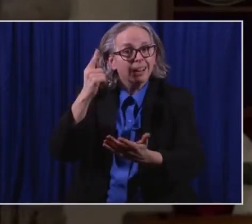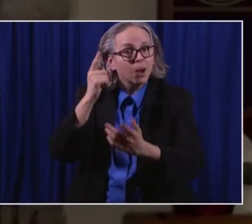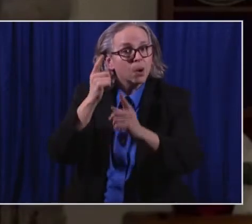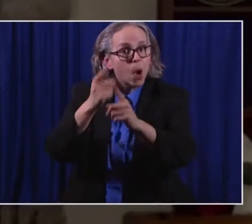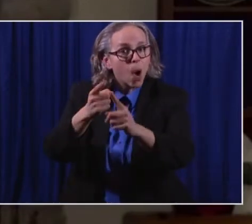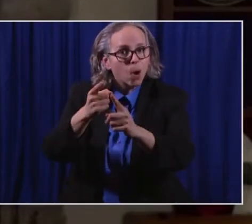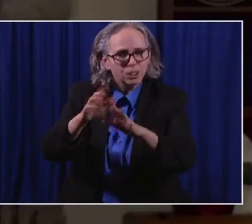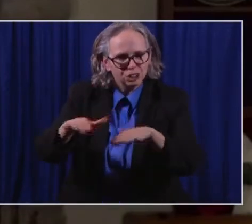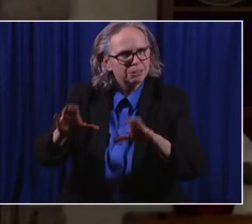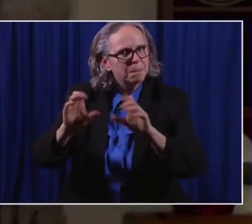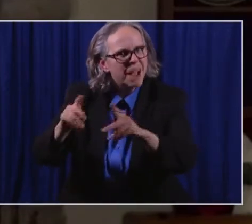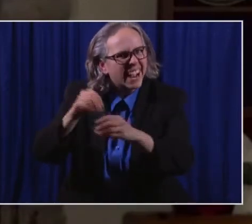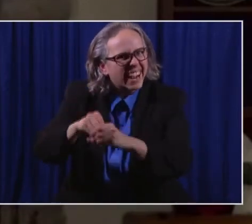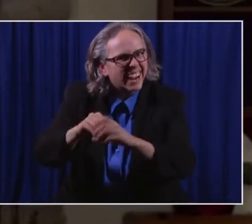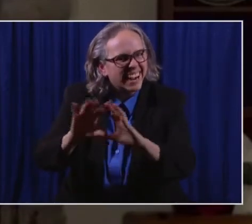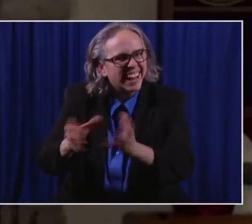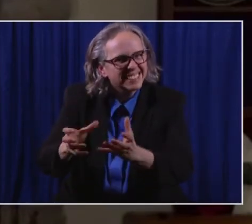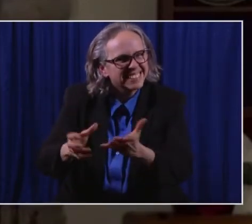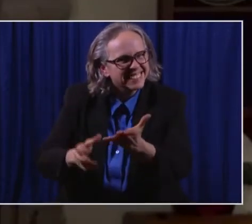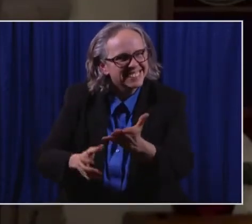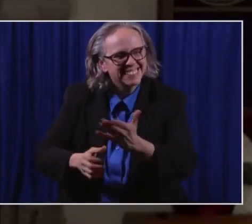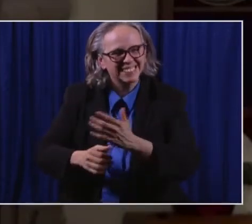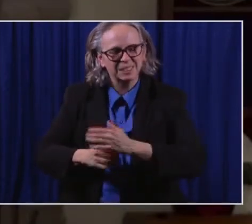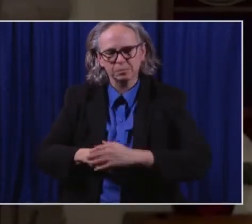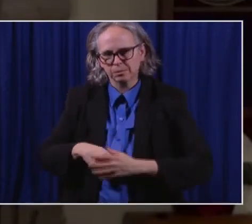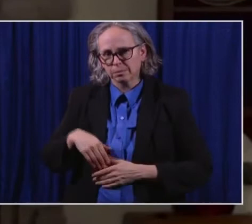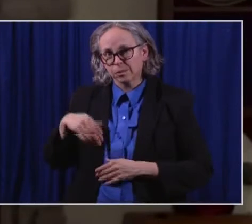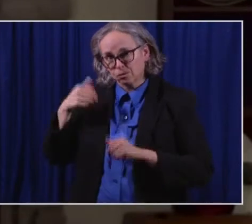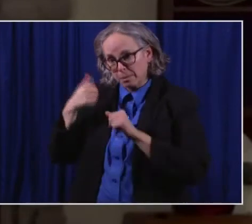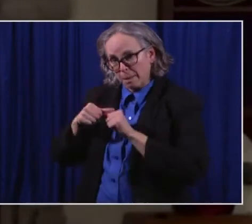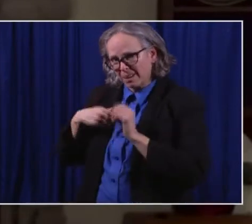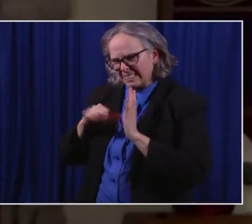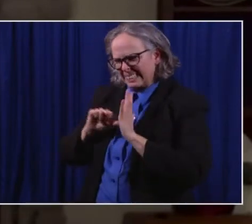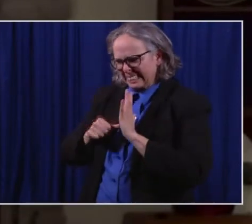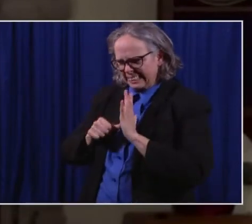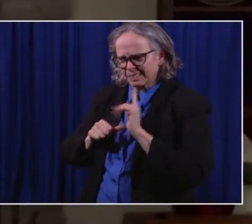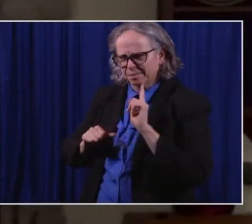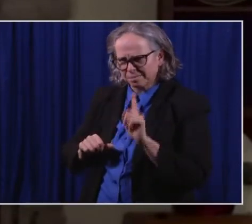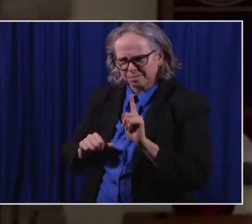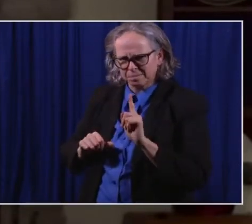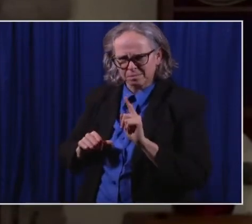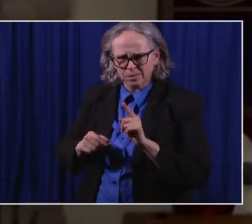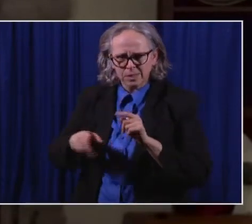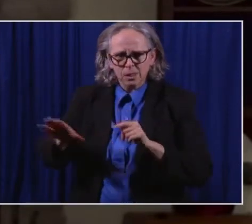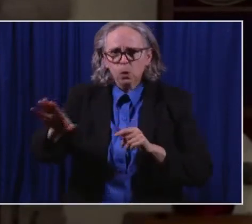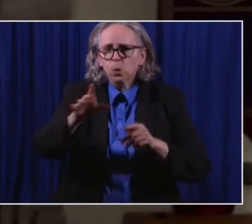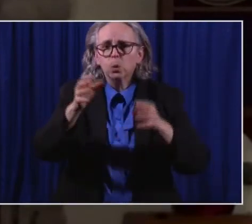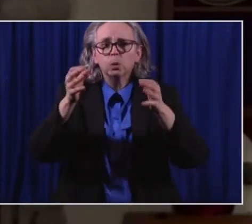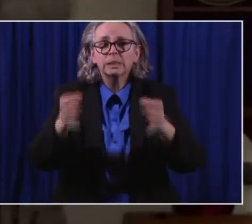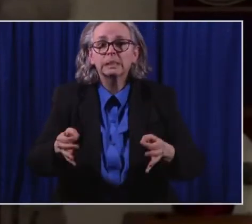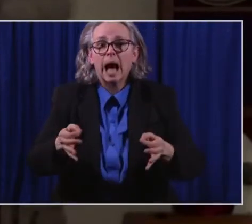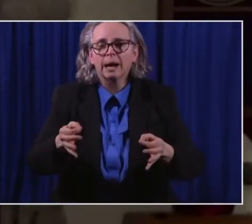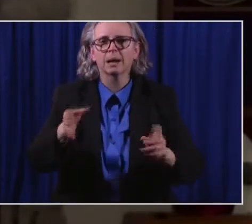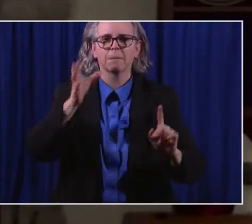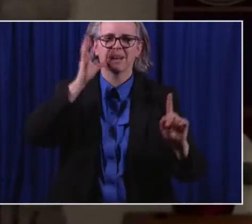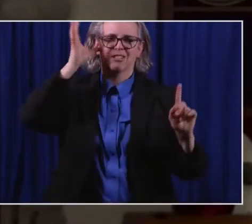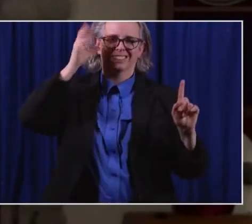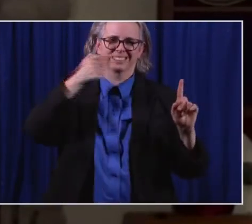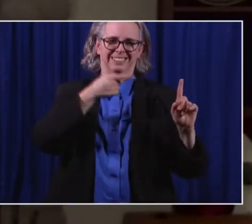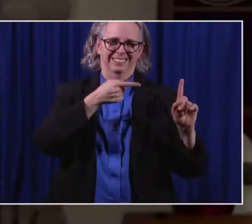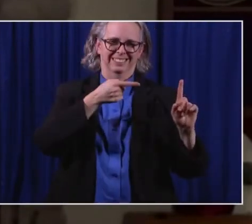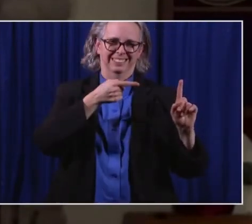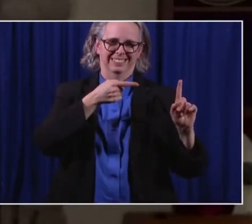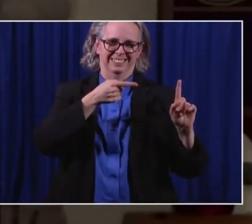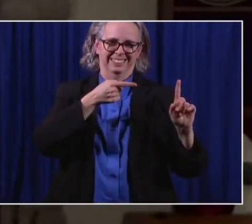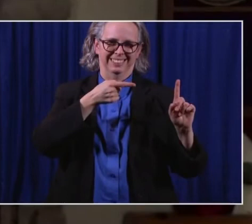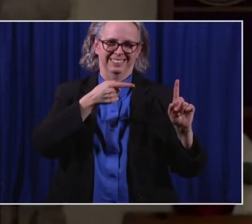make it very clear, this decision will always be up to parents and parents want to make a decision. The child, they feel the